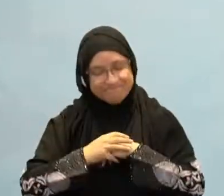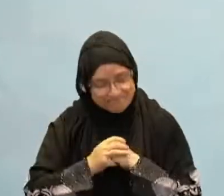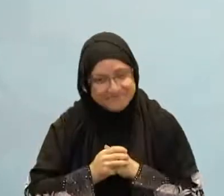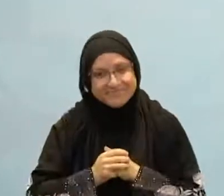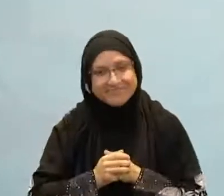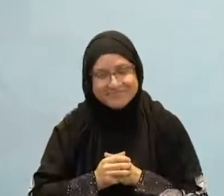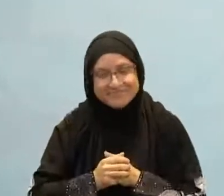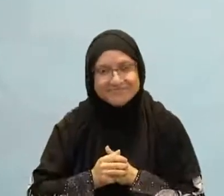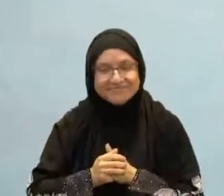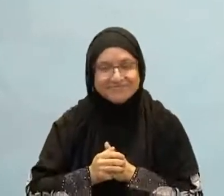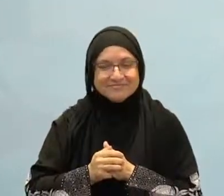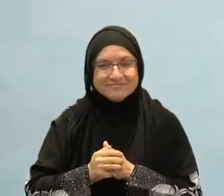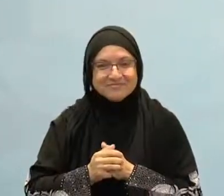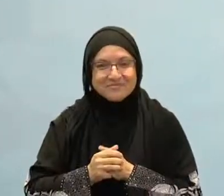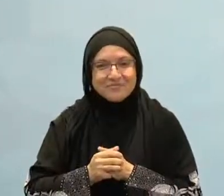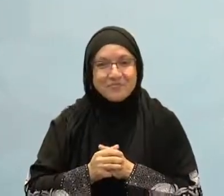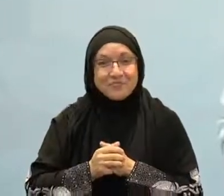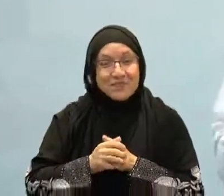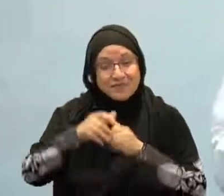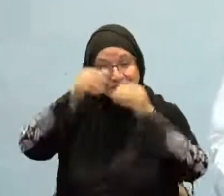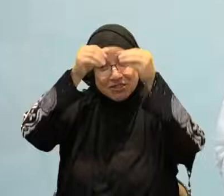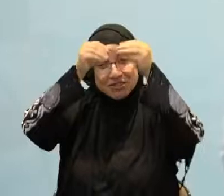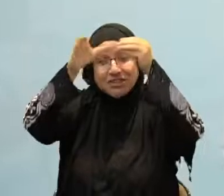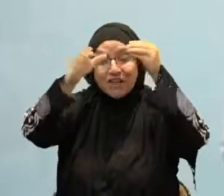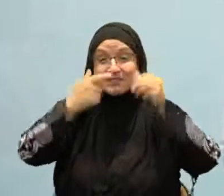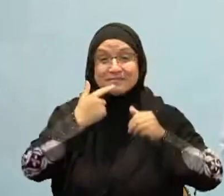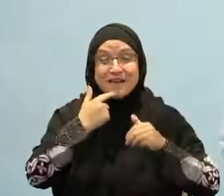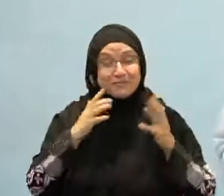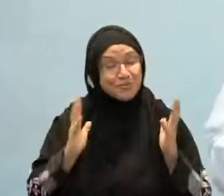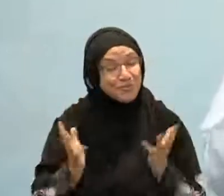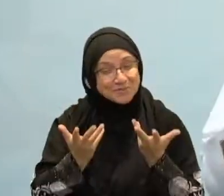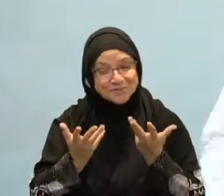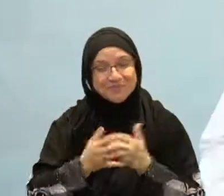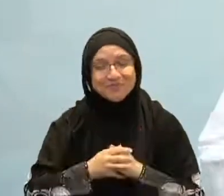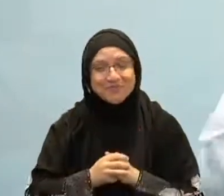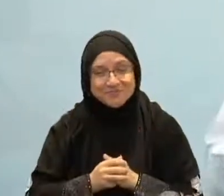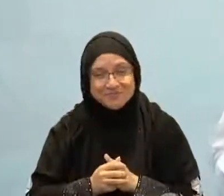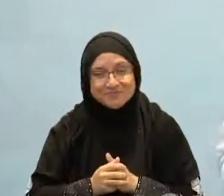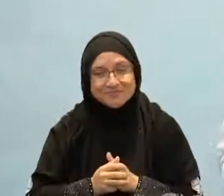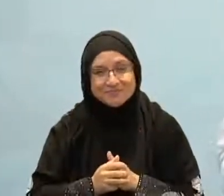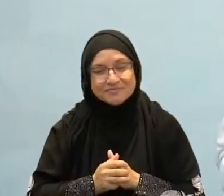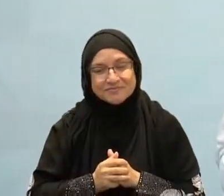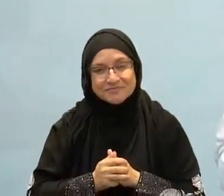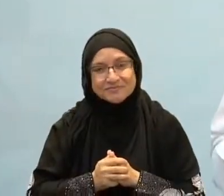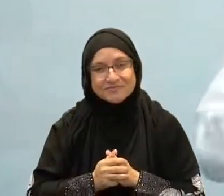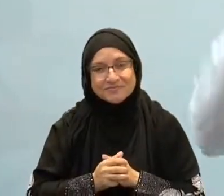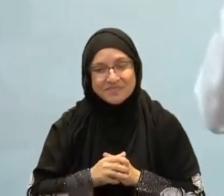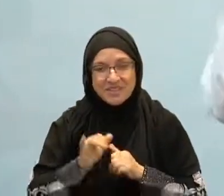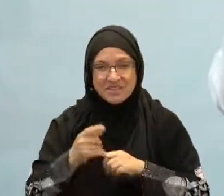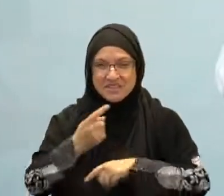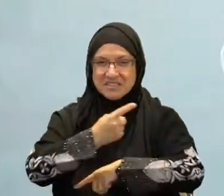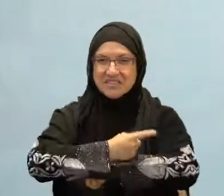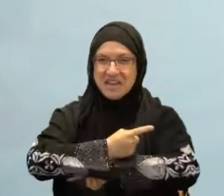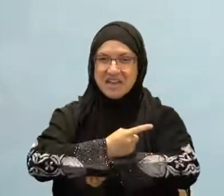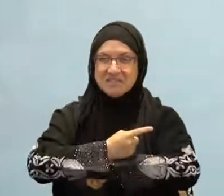about this is that during the day, the challenge of salah is that you're thinking about what